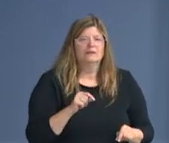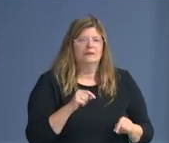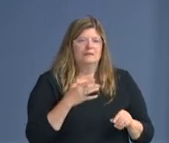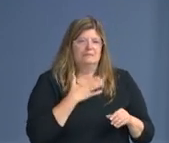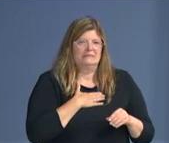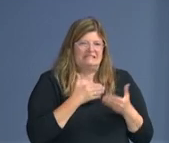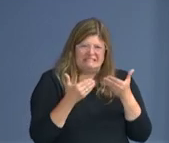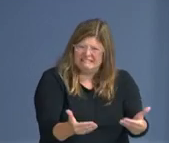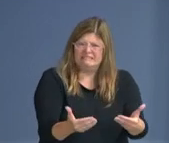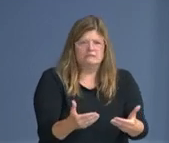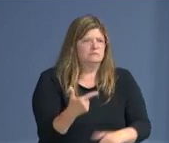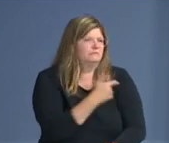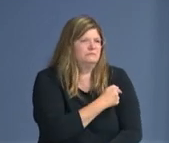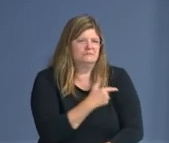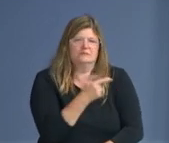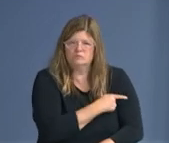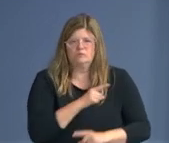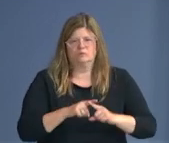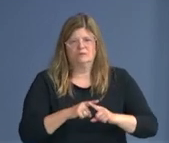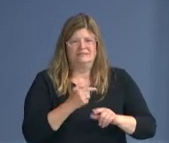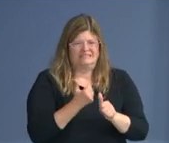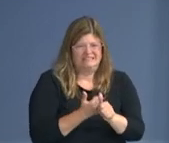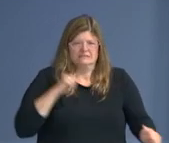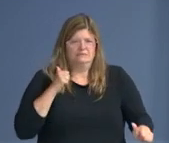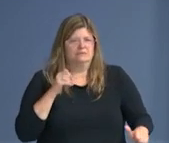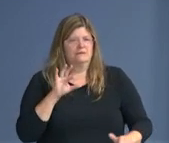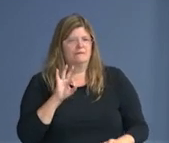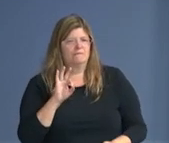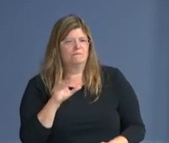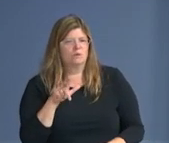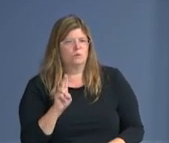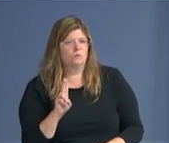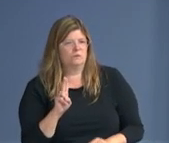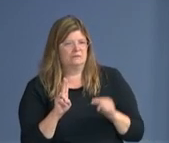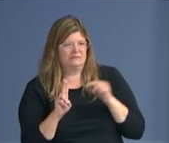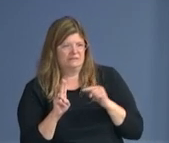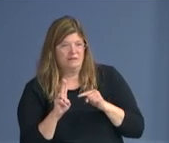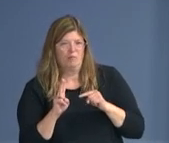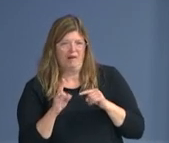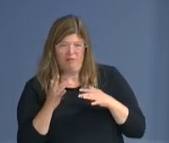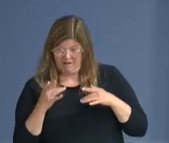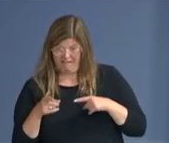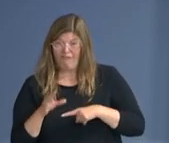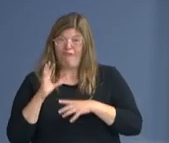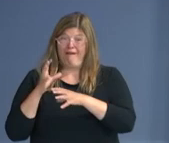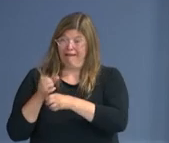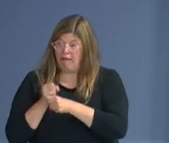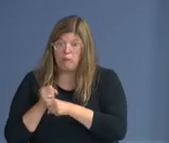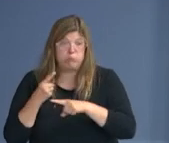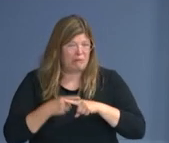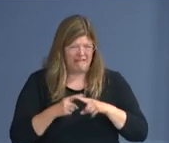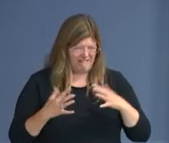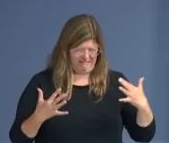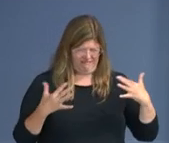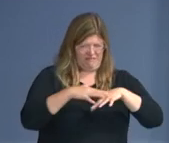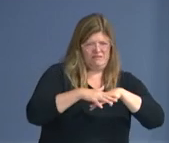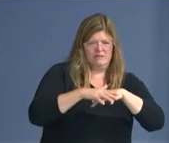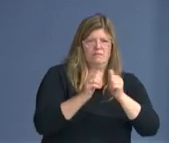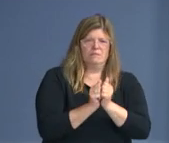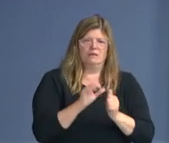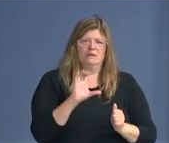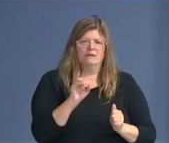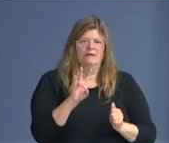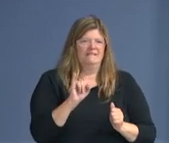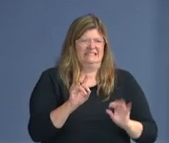uh, epidemic related to influenza in our community. We are also working with our healthcare provider